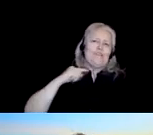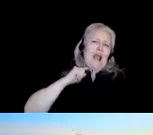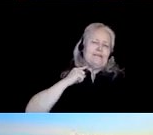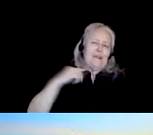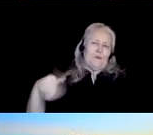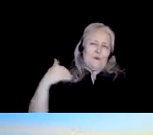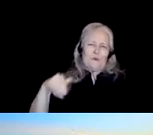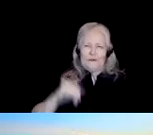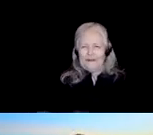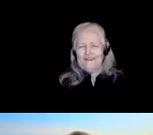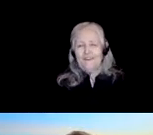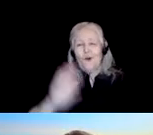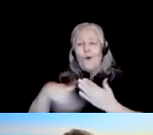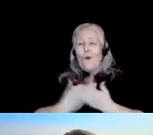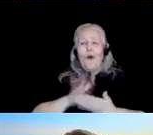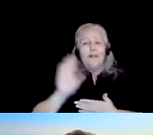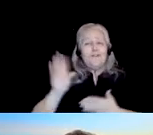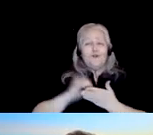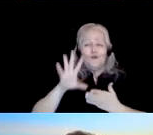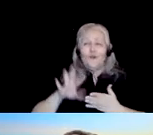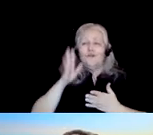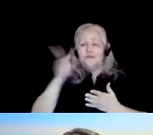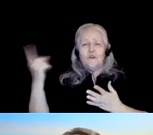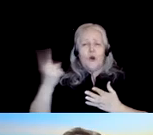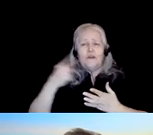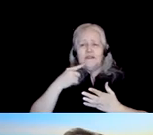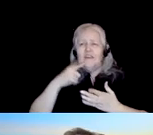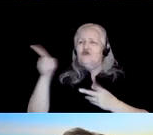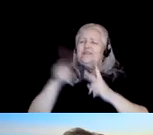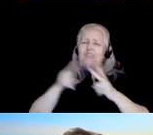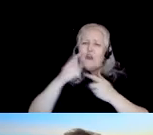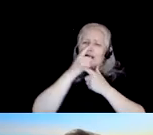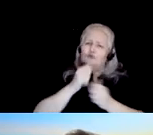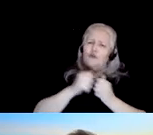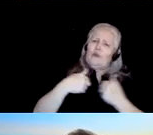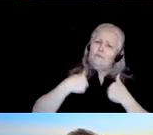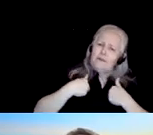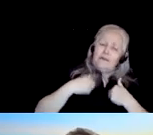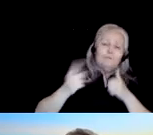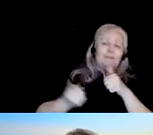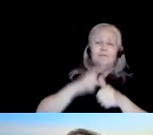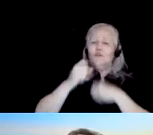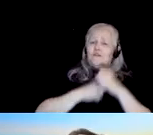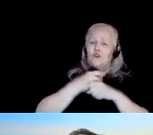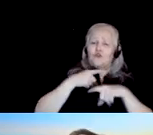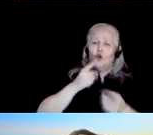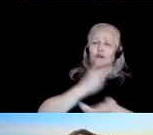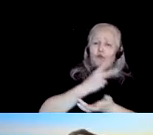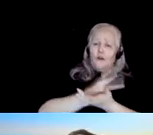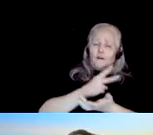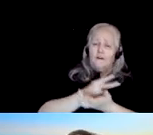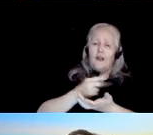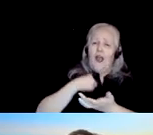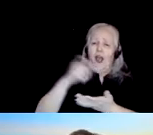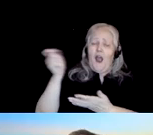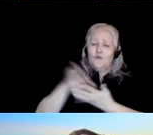Any of her students will tell you how she took a personal interest in us. In my first year in graduate school, she returned a paper I had written